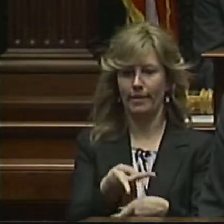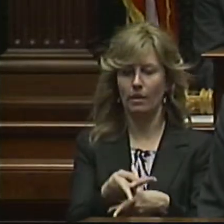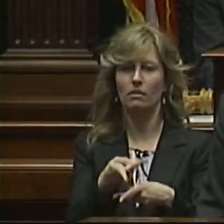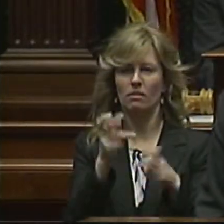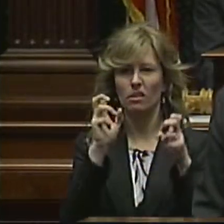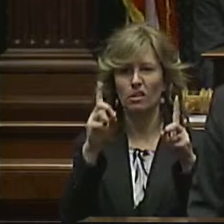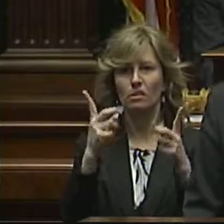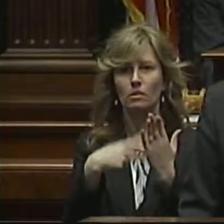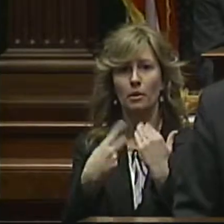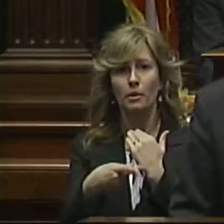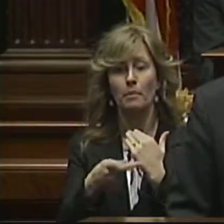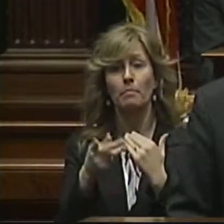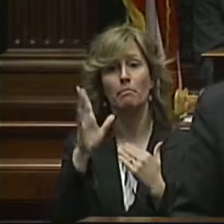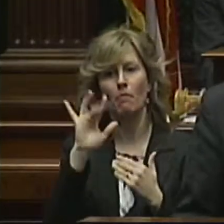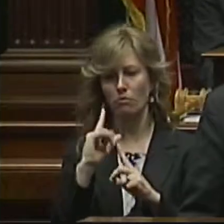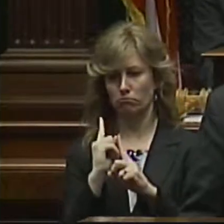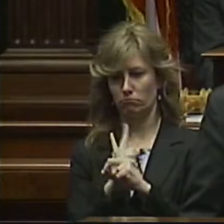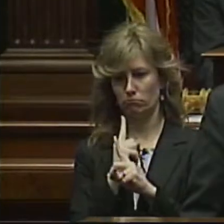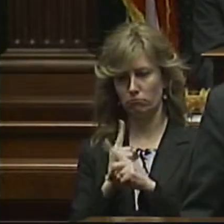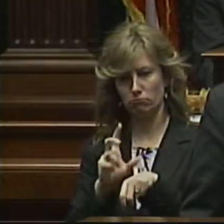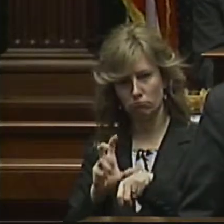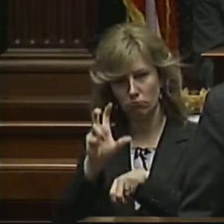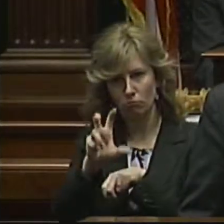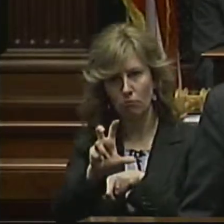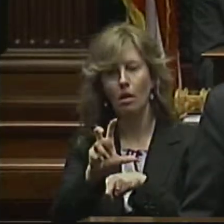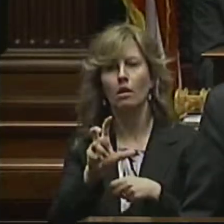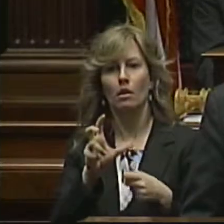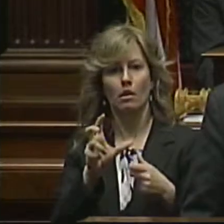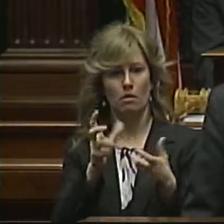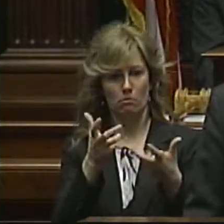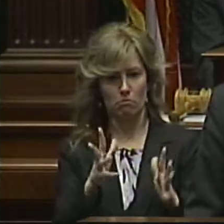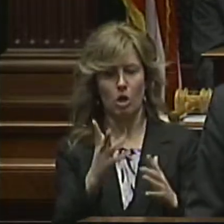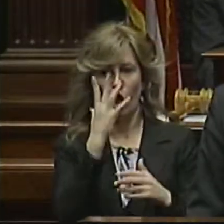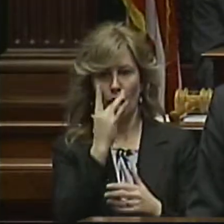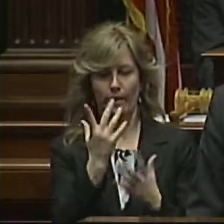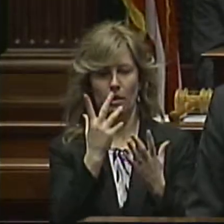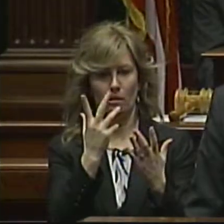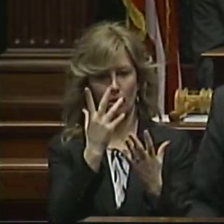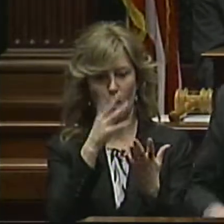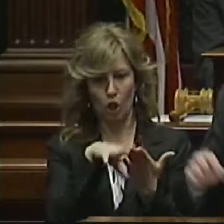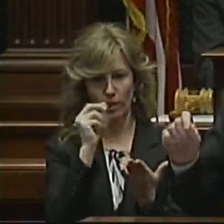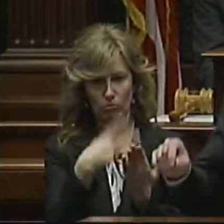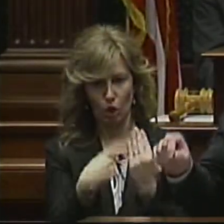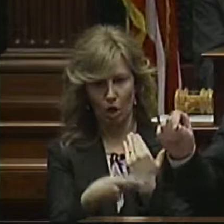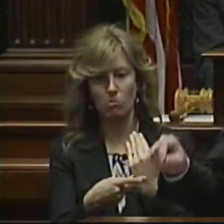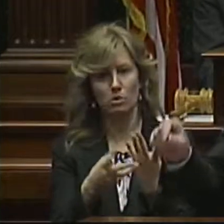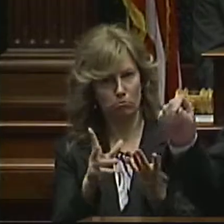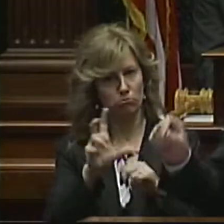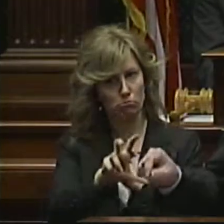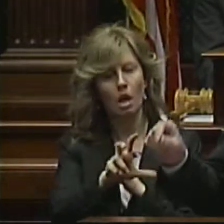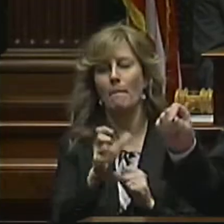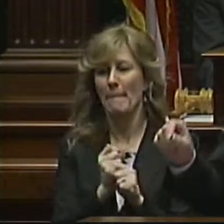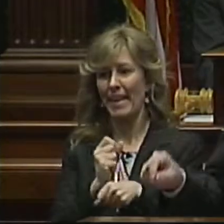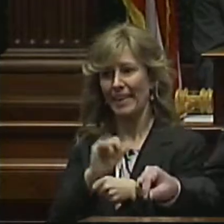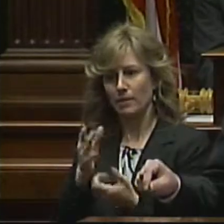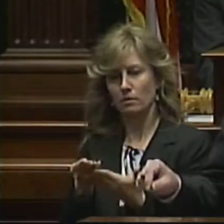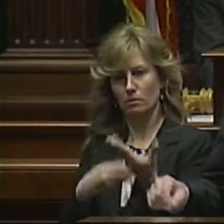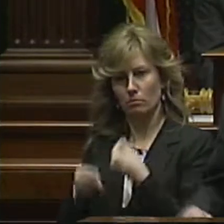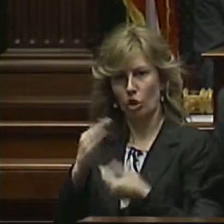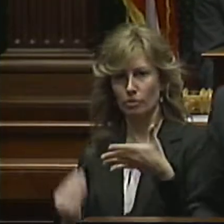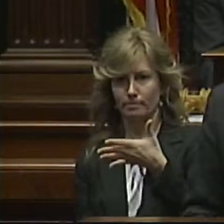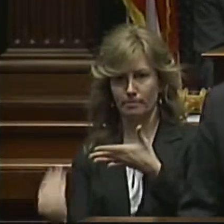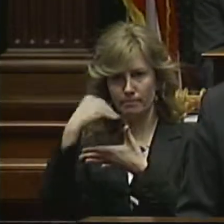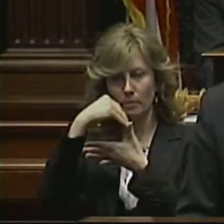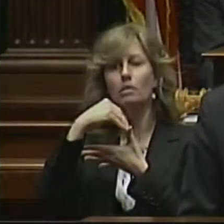programs. By properly investing in existing early learning programs and making this a budget priority,